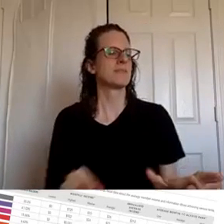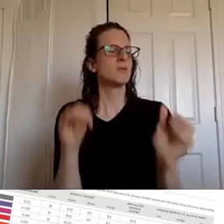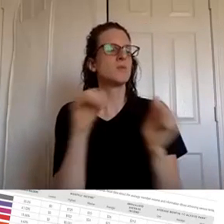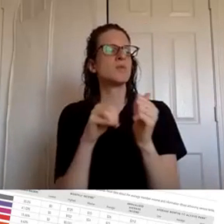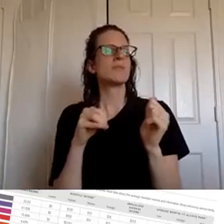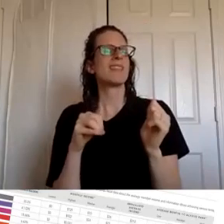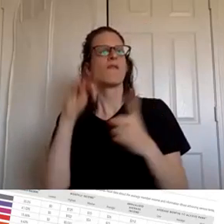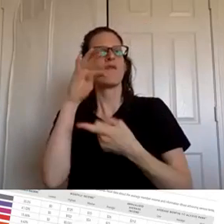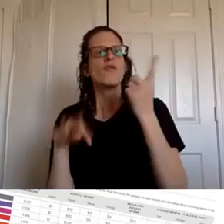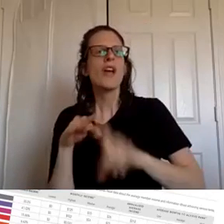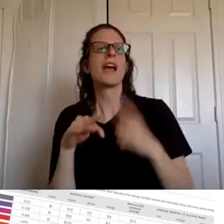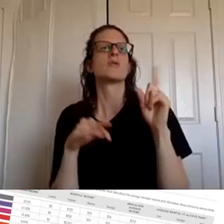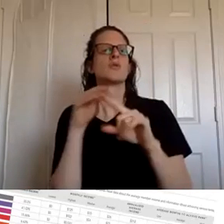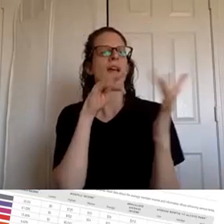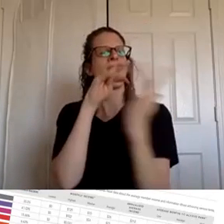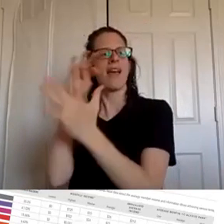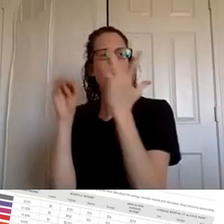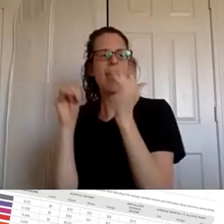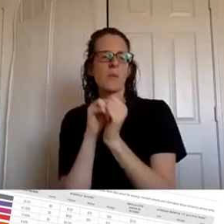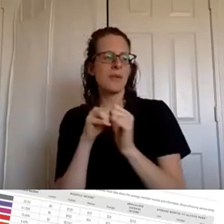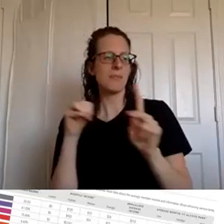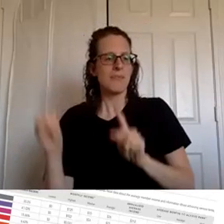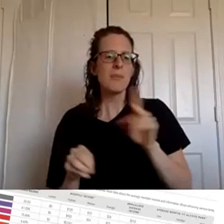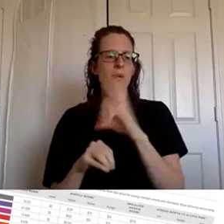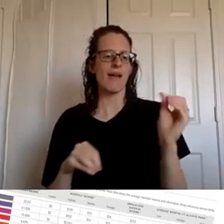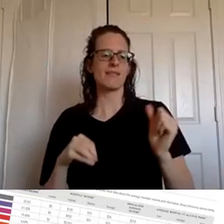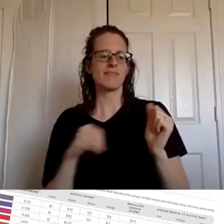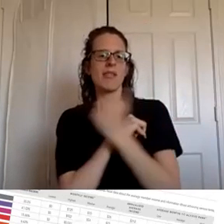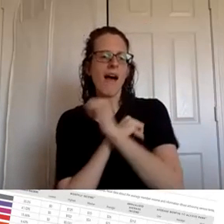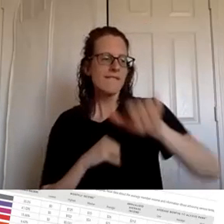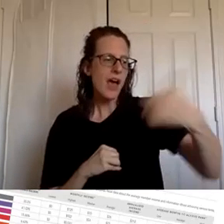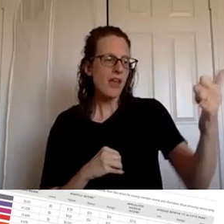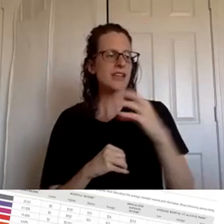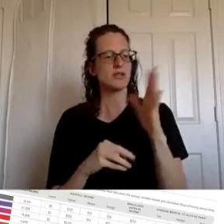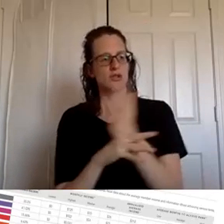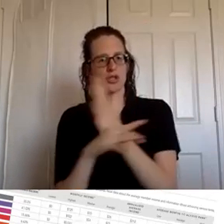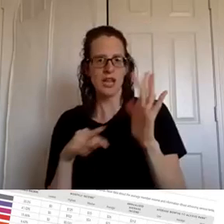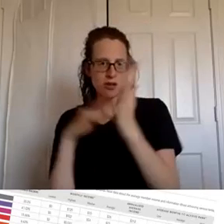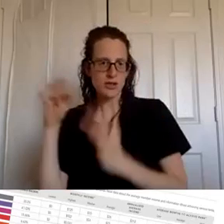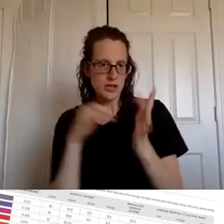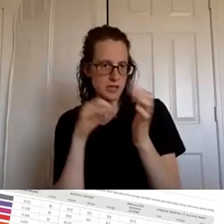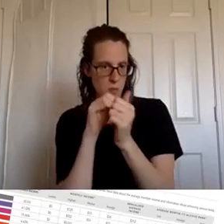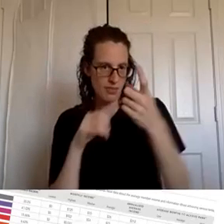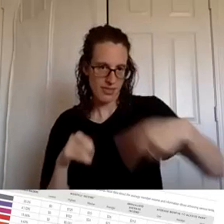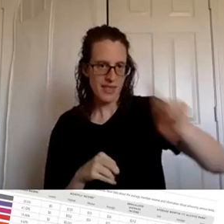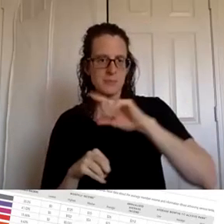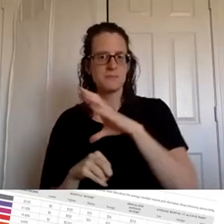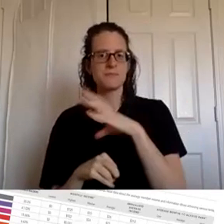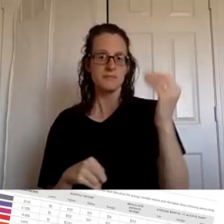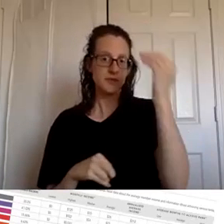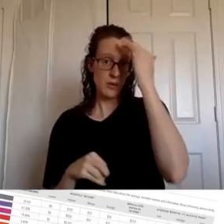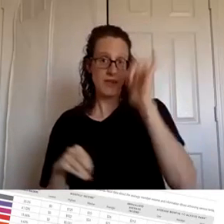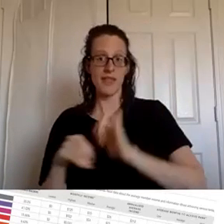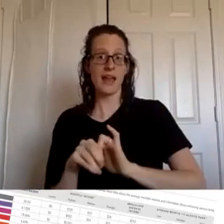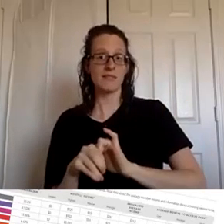connect with people to love on others and share the love of Jesus and I know that the Lord